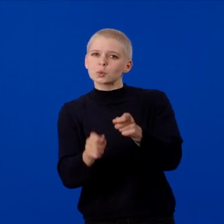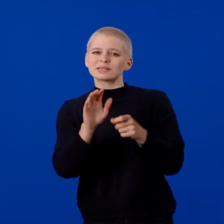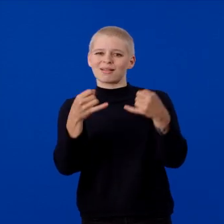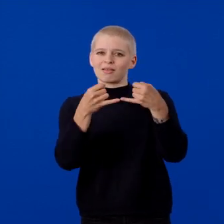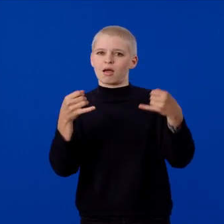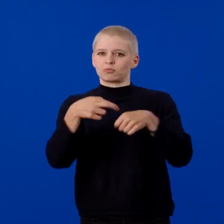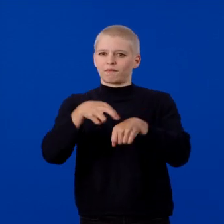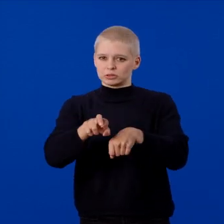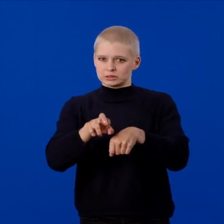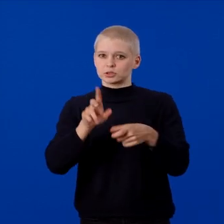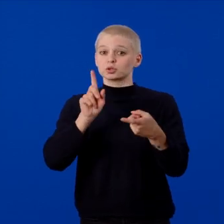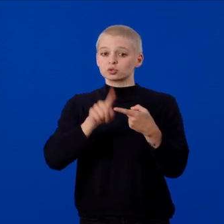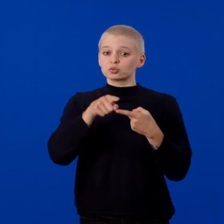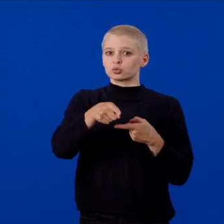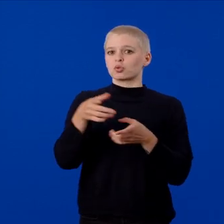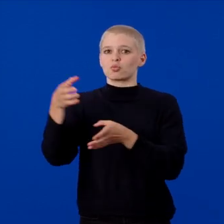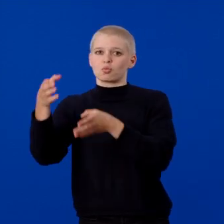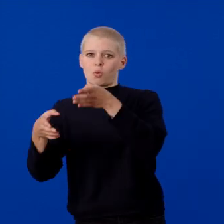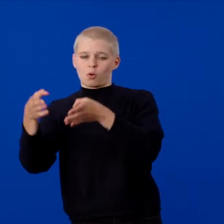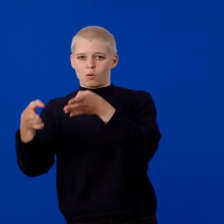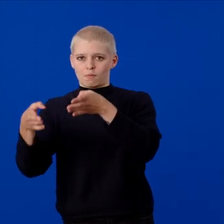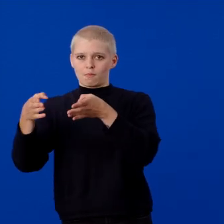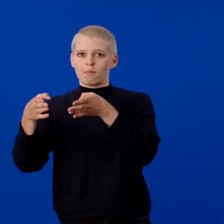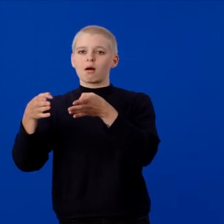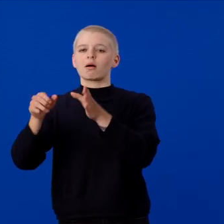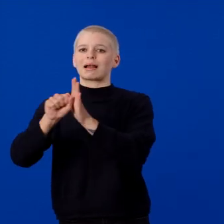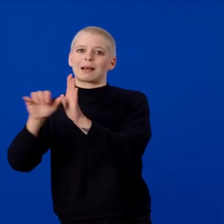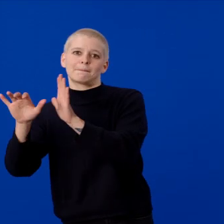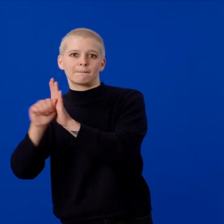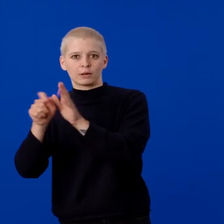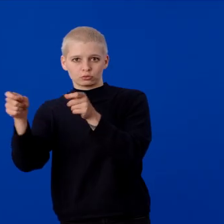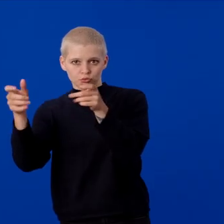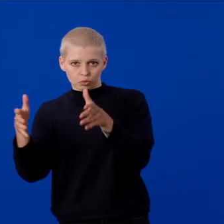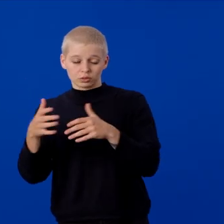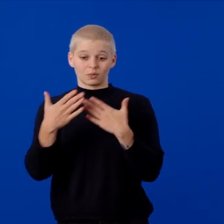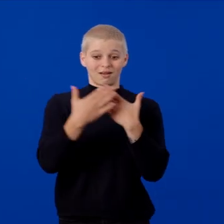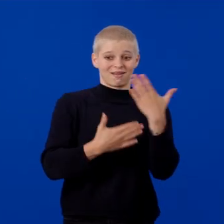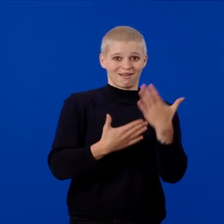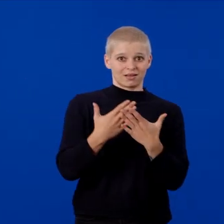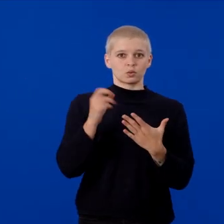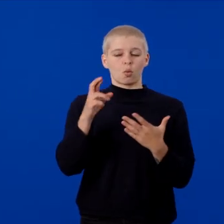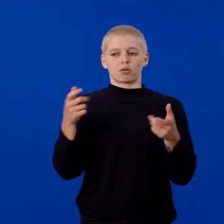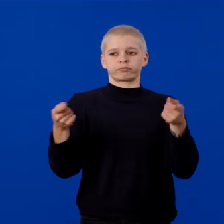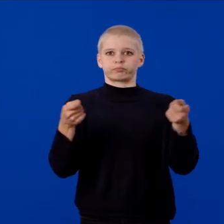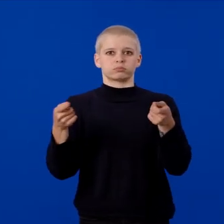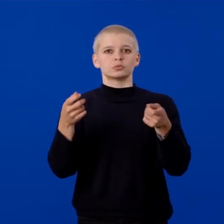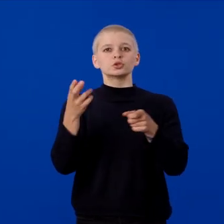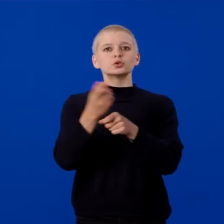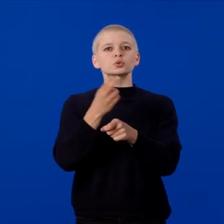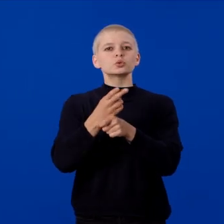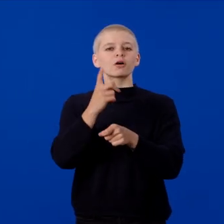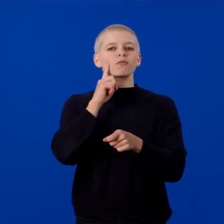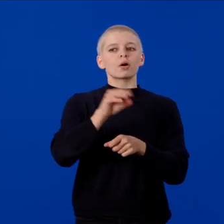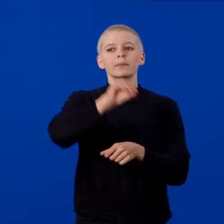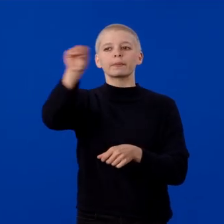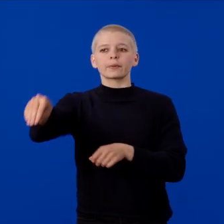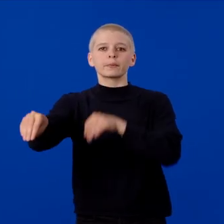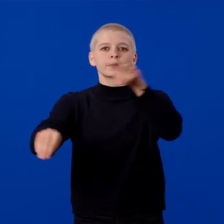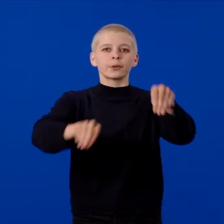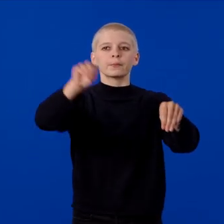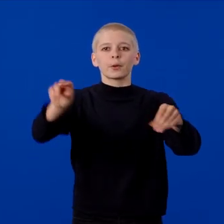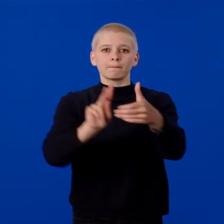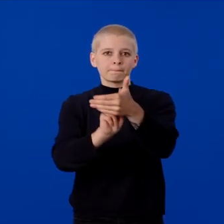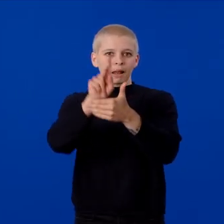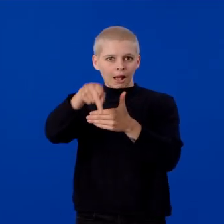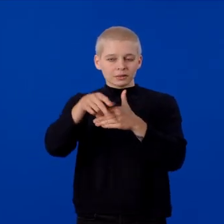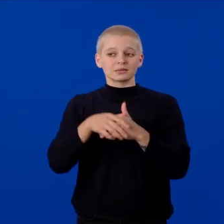to the robot animator controller. The hands and controllers use when placing plans, and the list of plans will be spanning.